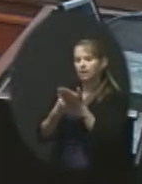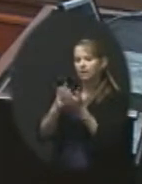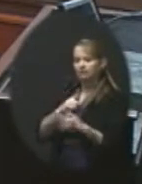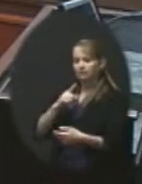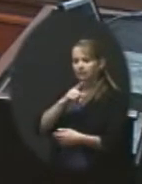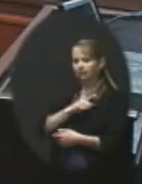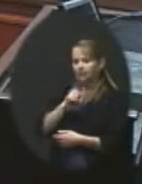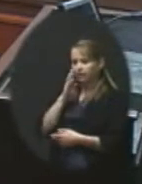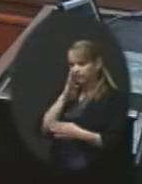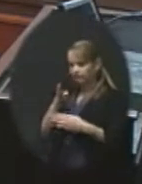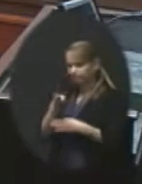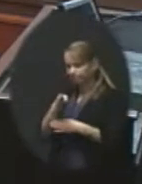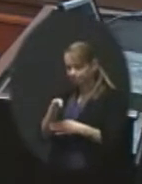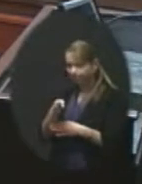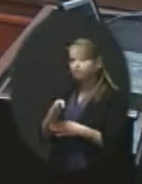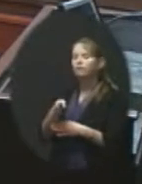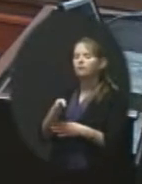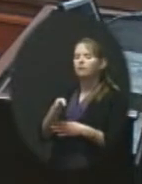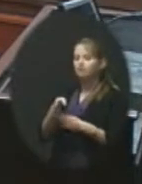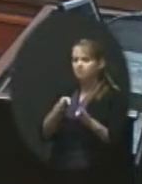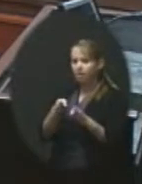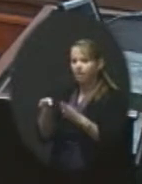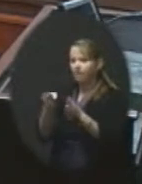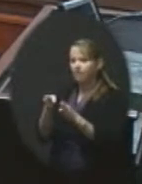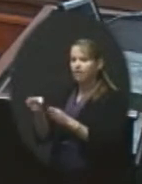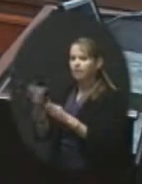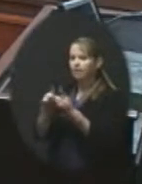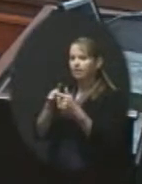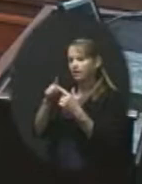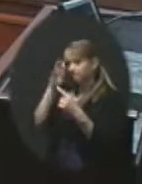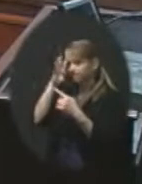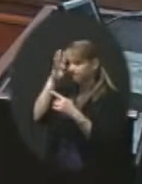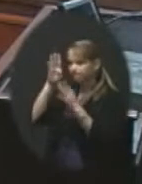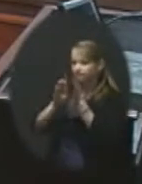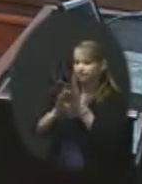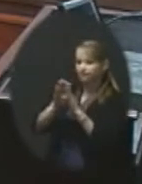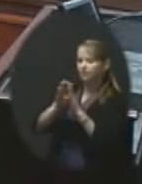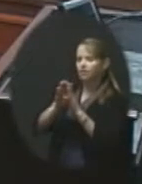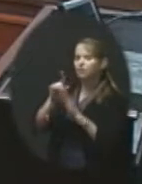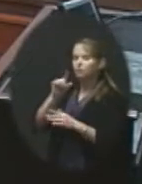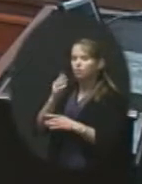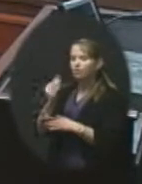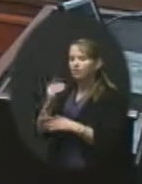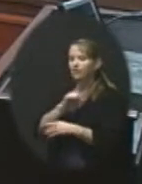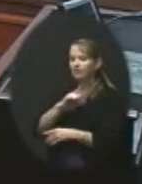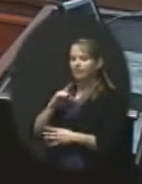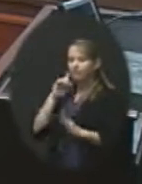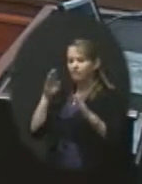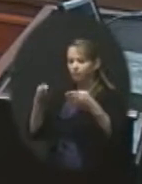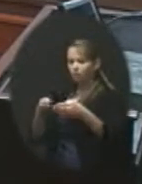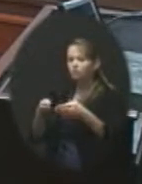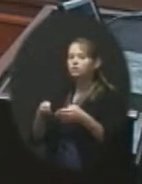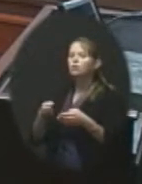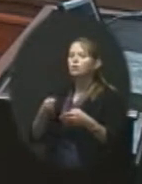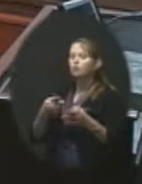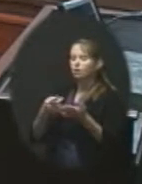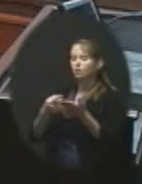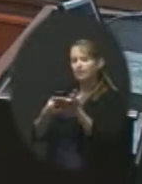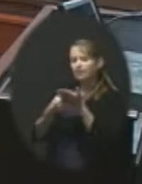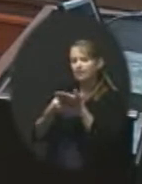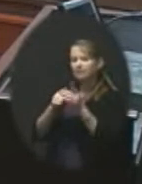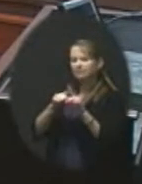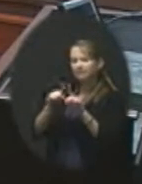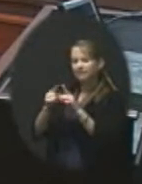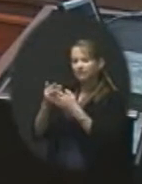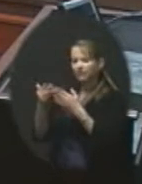legislative direction that we're going. And then we formulated this 2014 legislative focus. We talked about some of the different things that